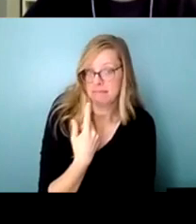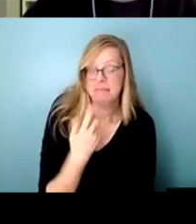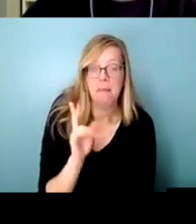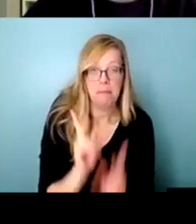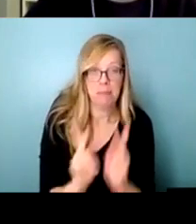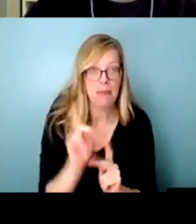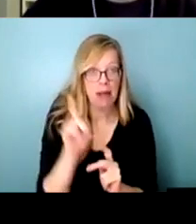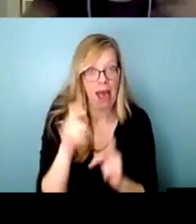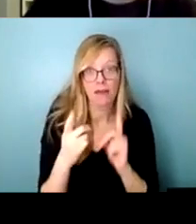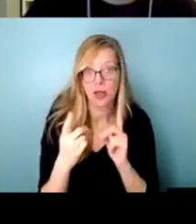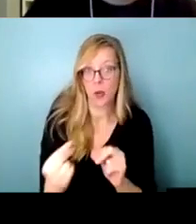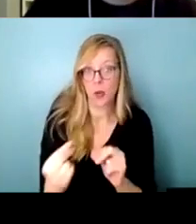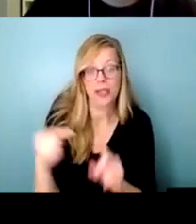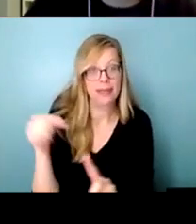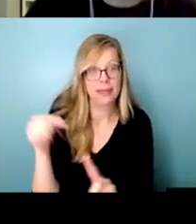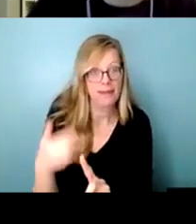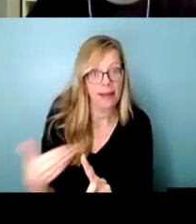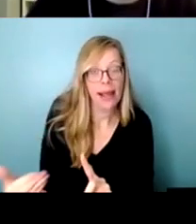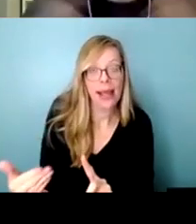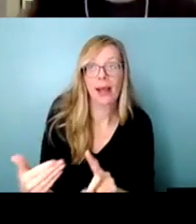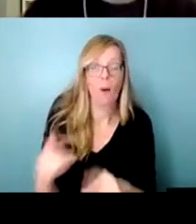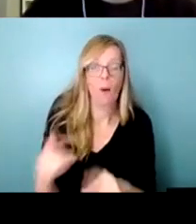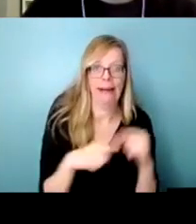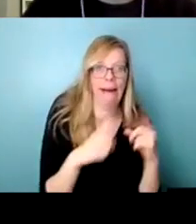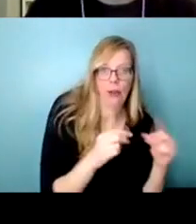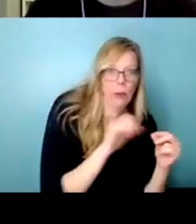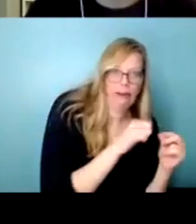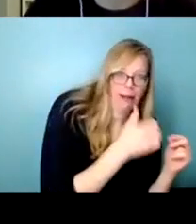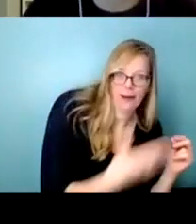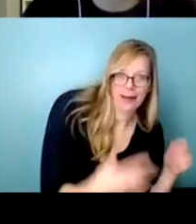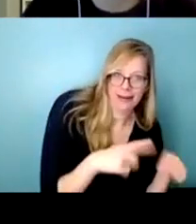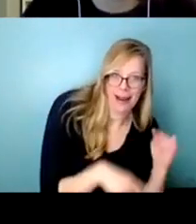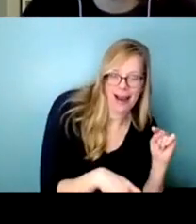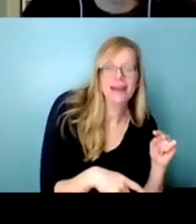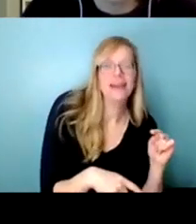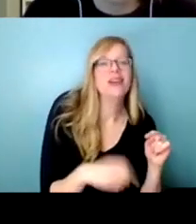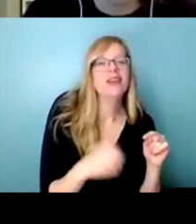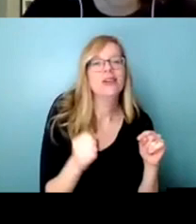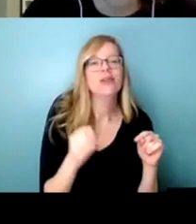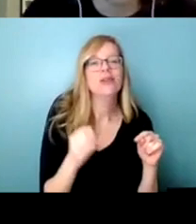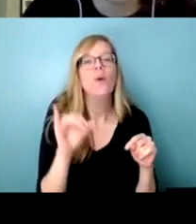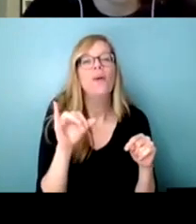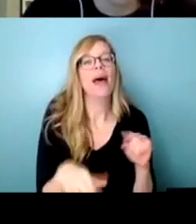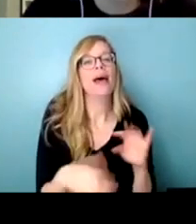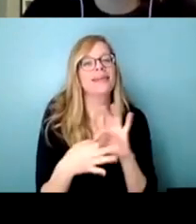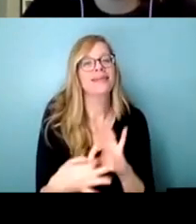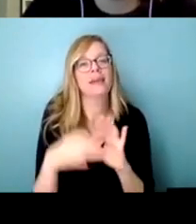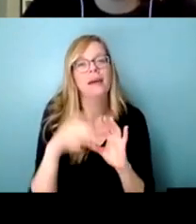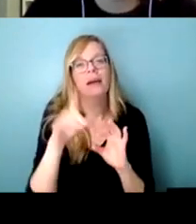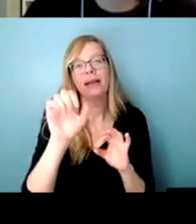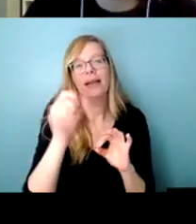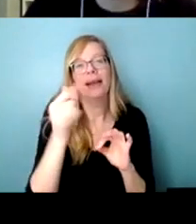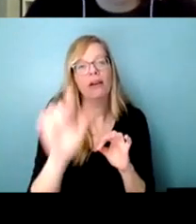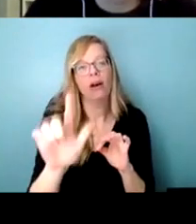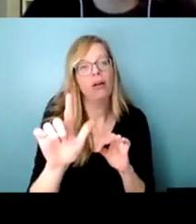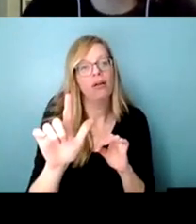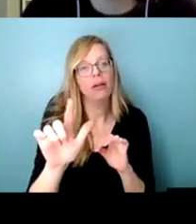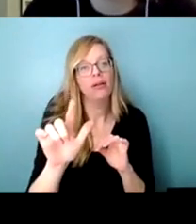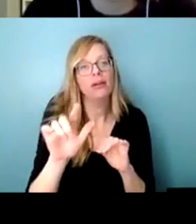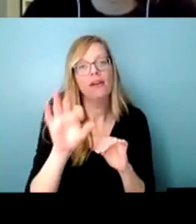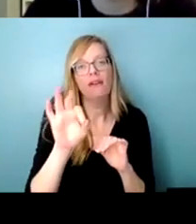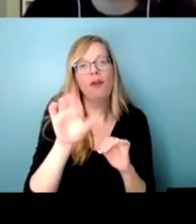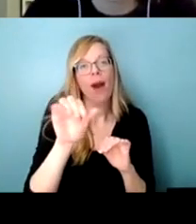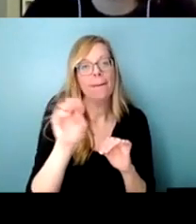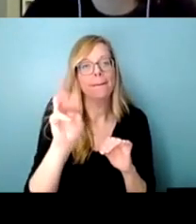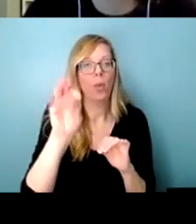have to do a certain thing or can't do another thing or or it sort of sets out the the legal um legal framework for